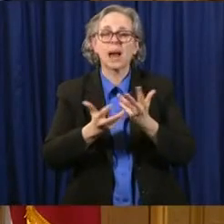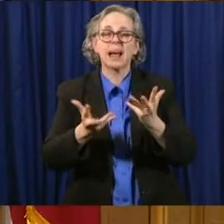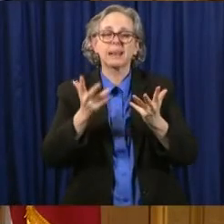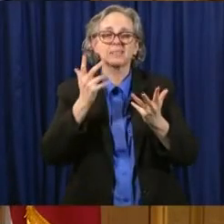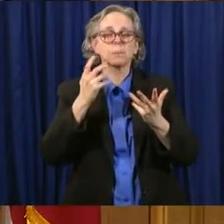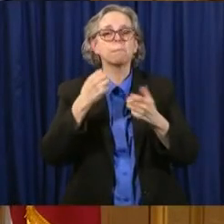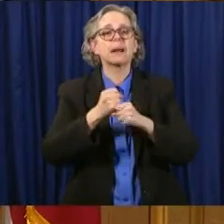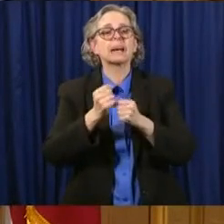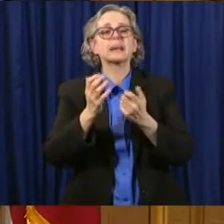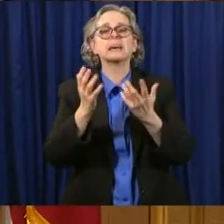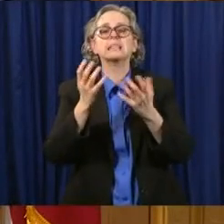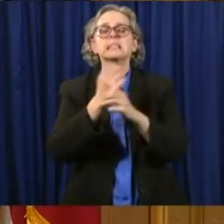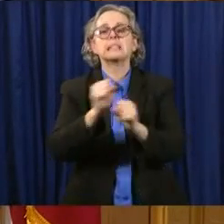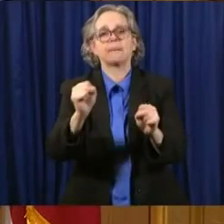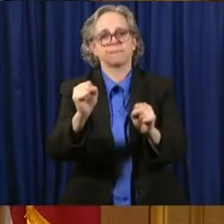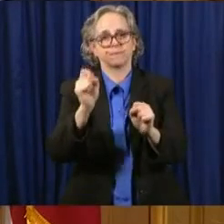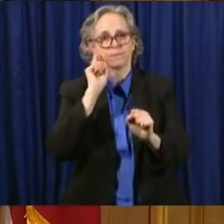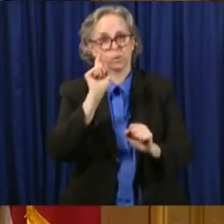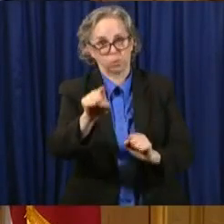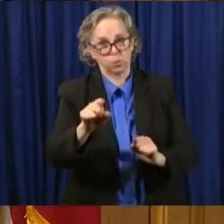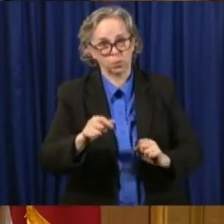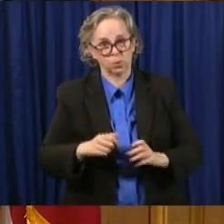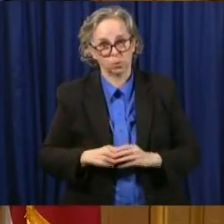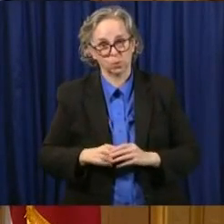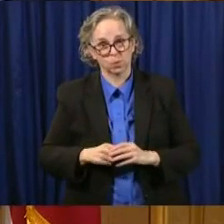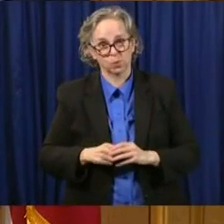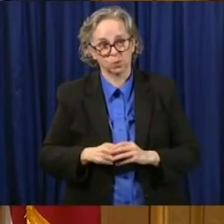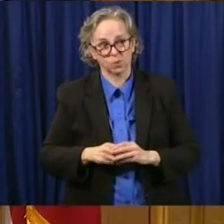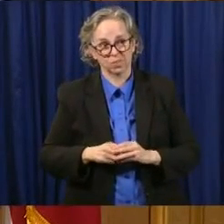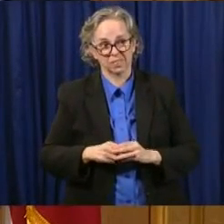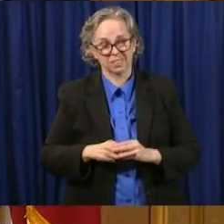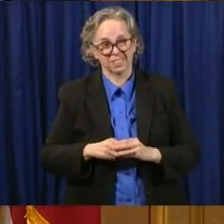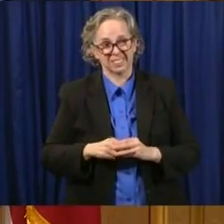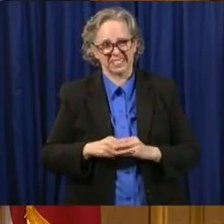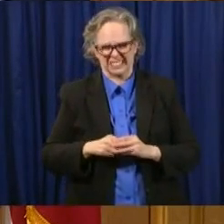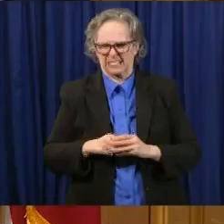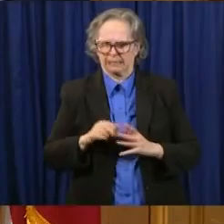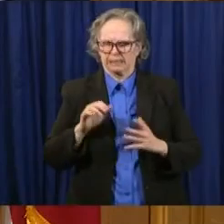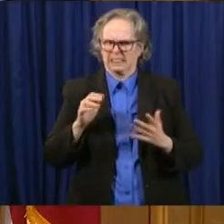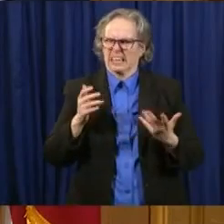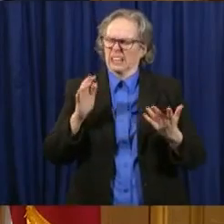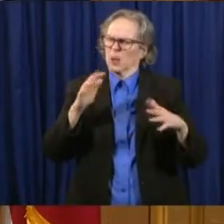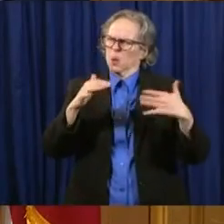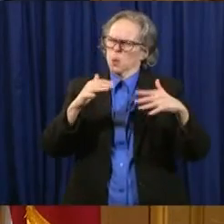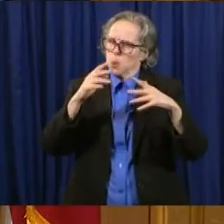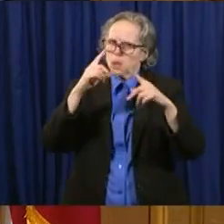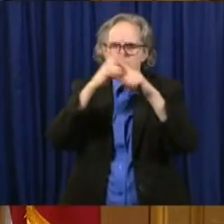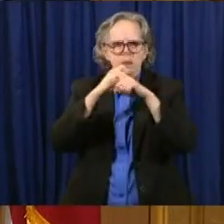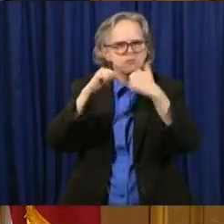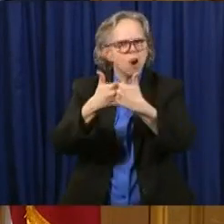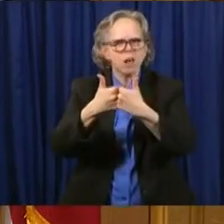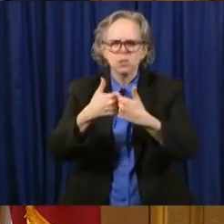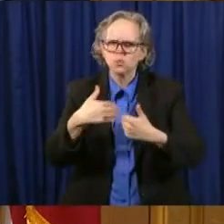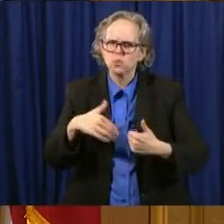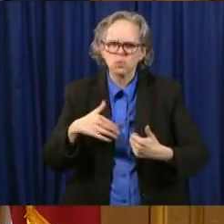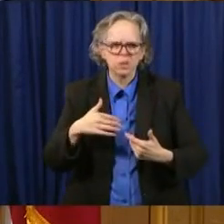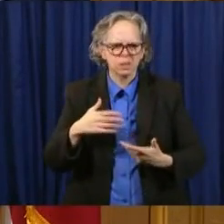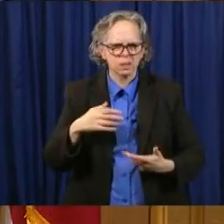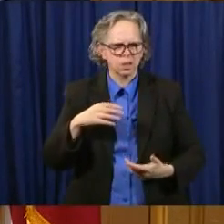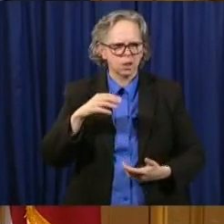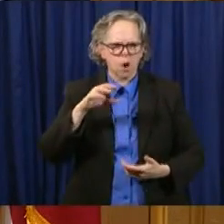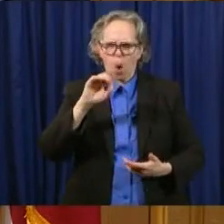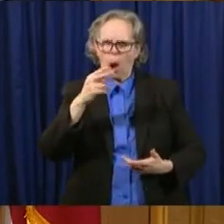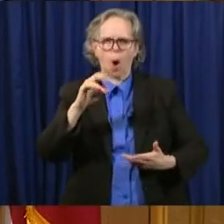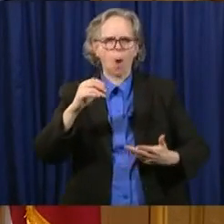can. Um, so that's, I, I think the challenge. It's our natural inclination as Ohioans to go